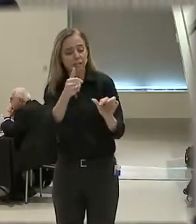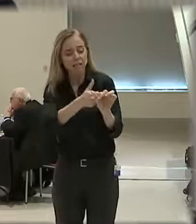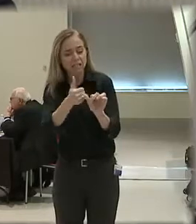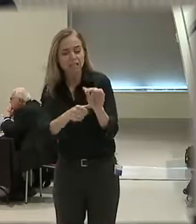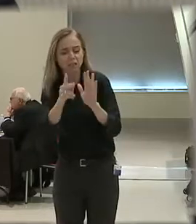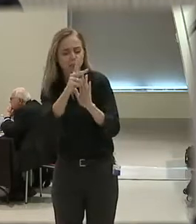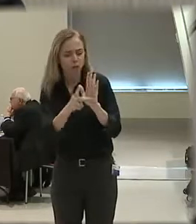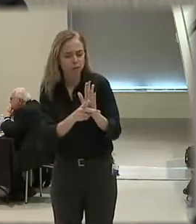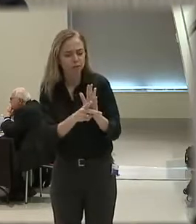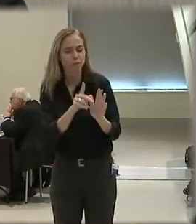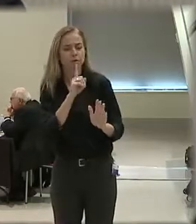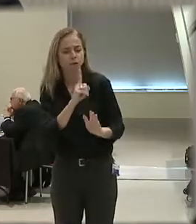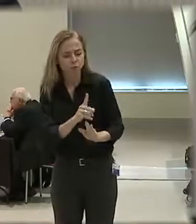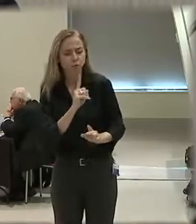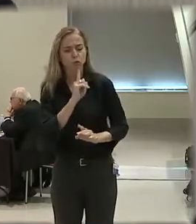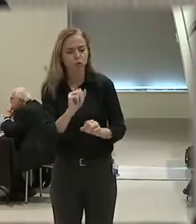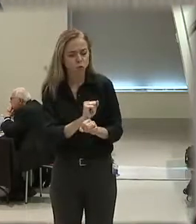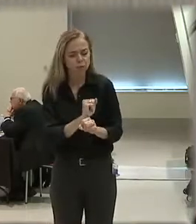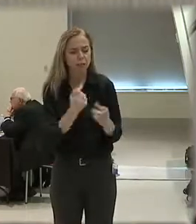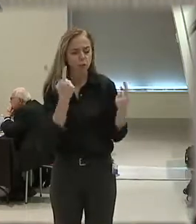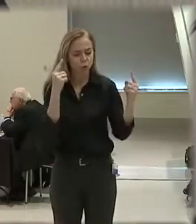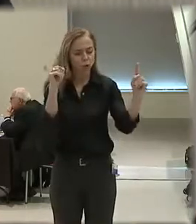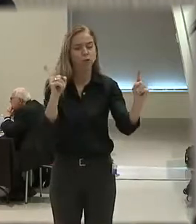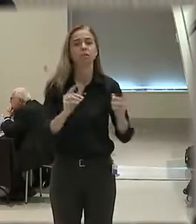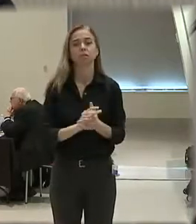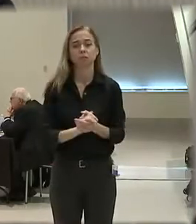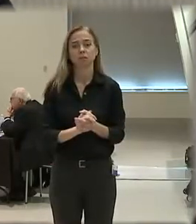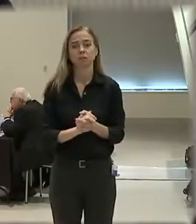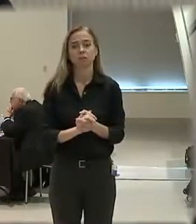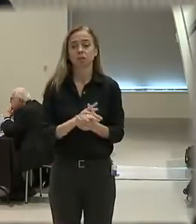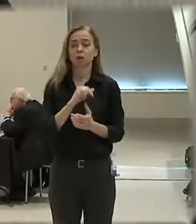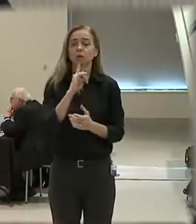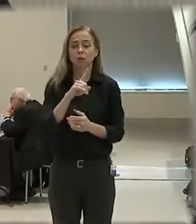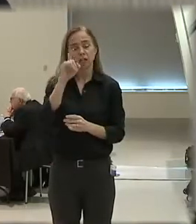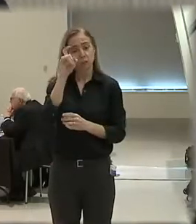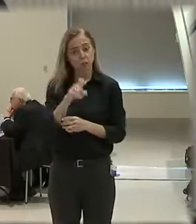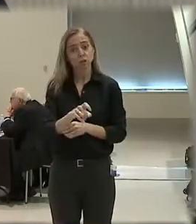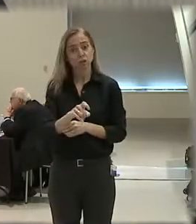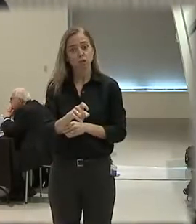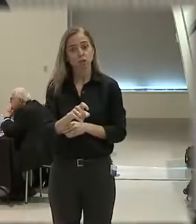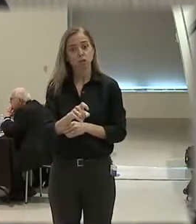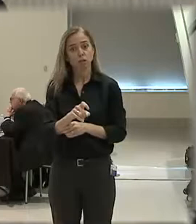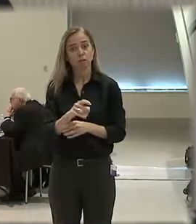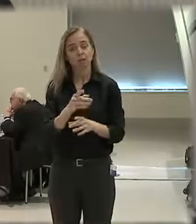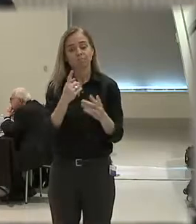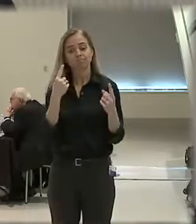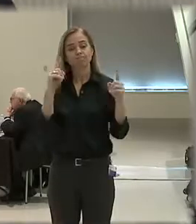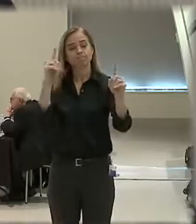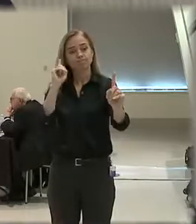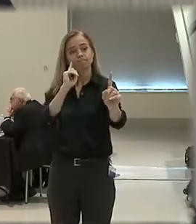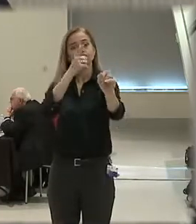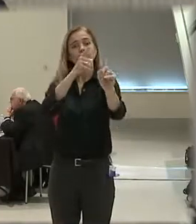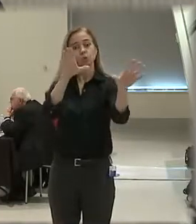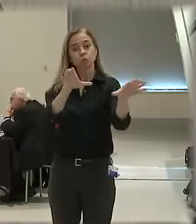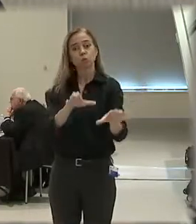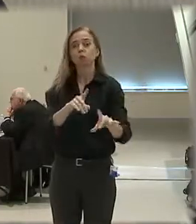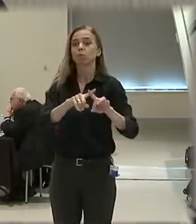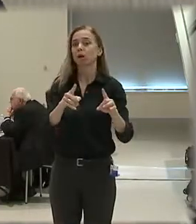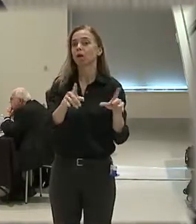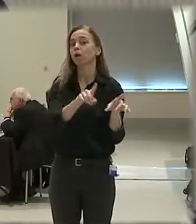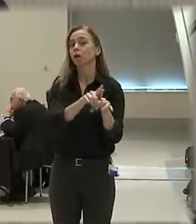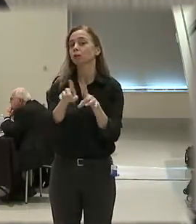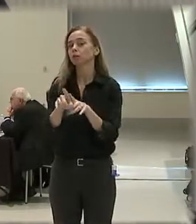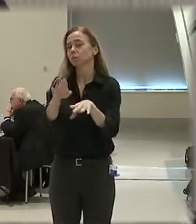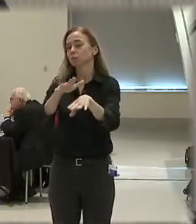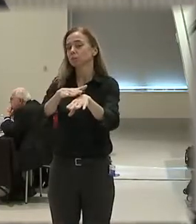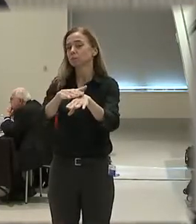making sure they work is admirable. It is something we should aspire to do. But I want to also